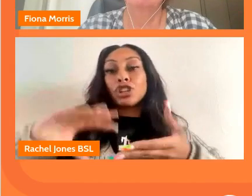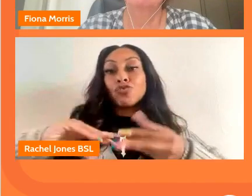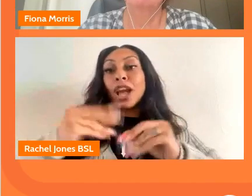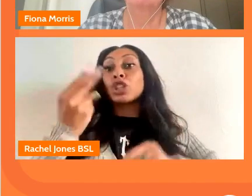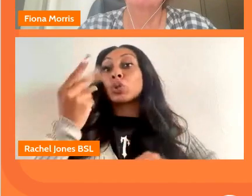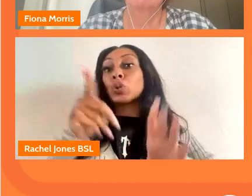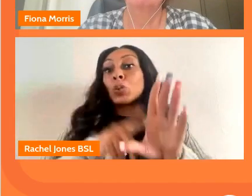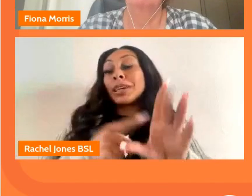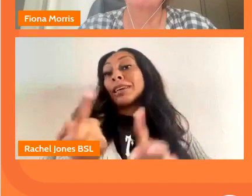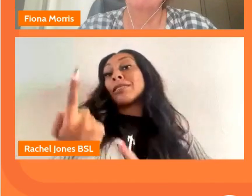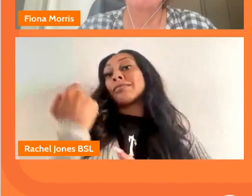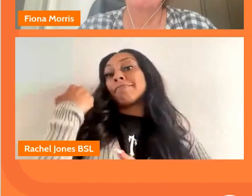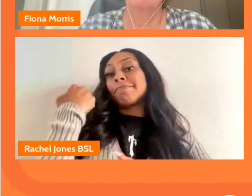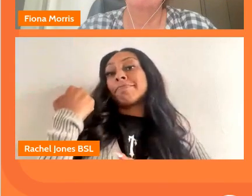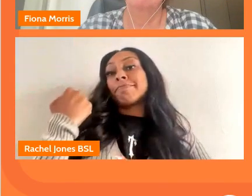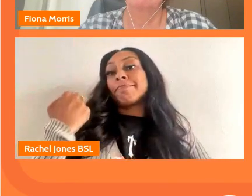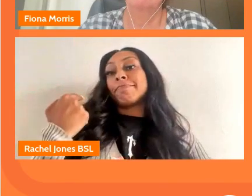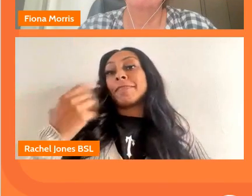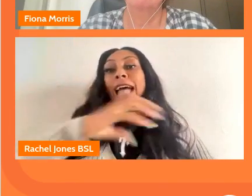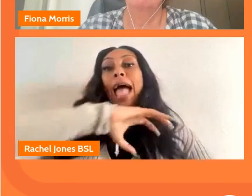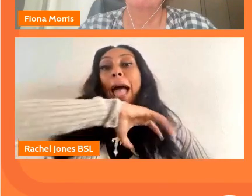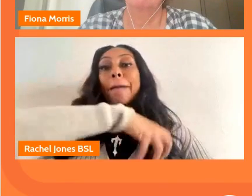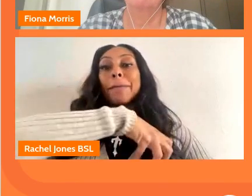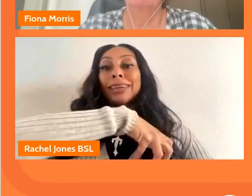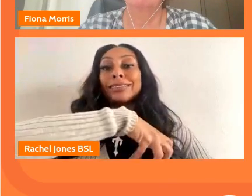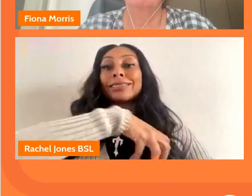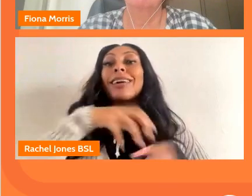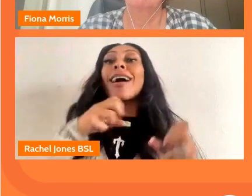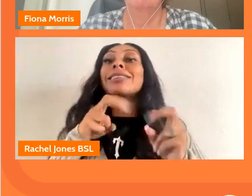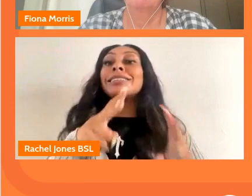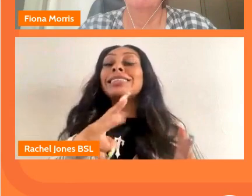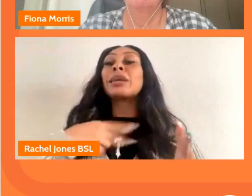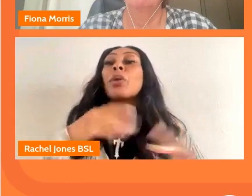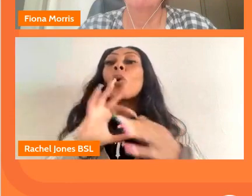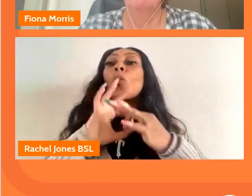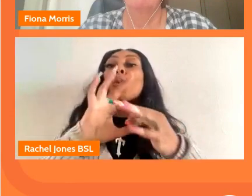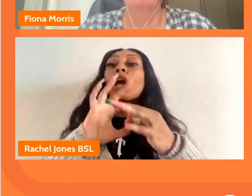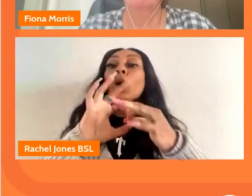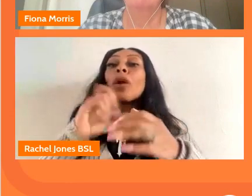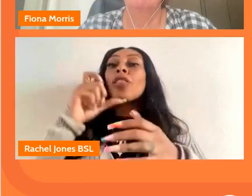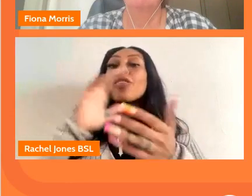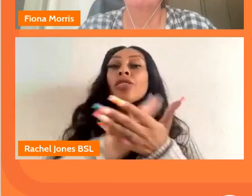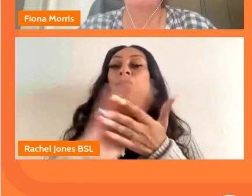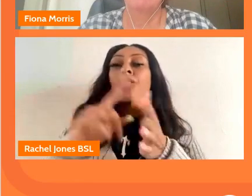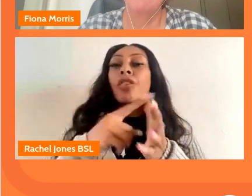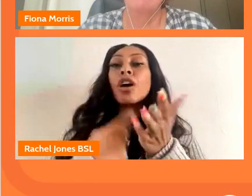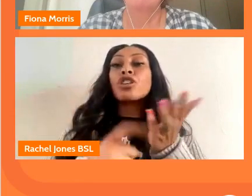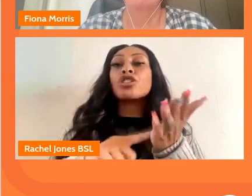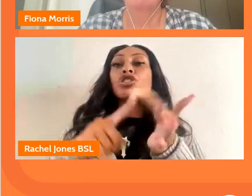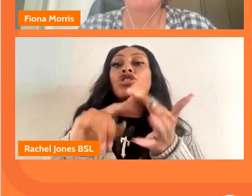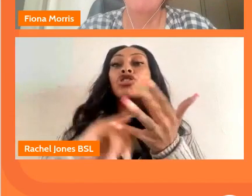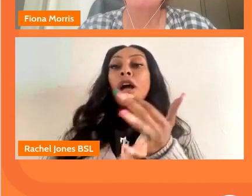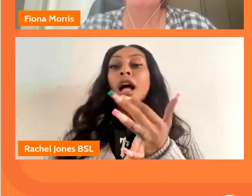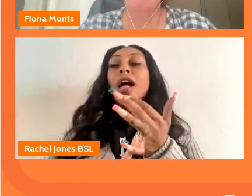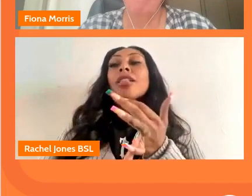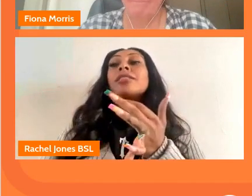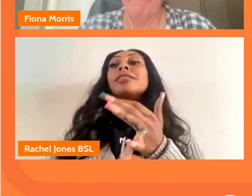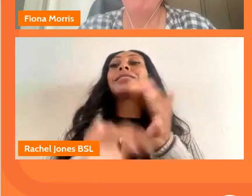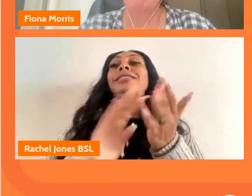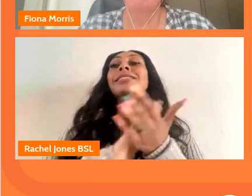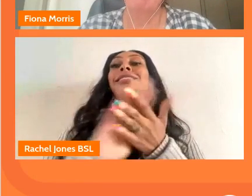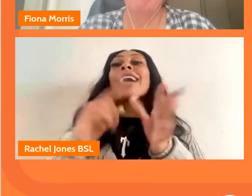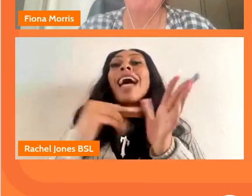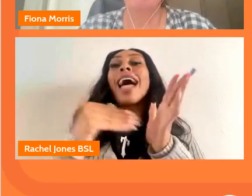ambassador scheme so basically we work with charles hazelwood you know runs the power orchestra he's an ambassador